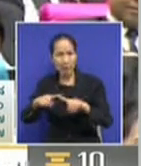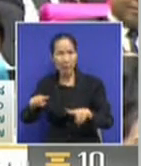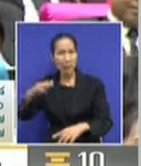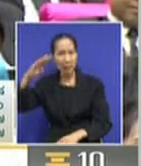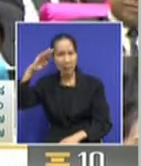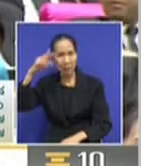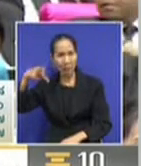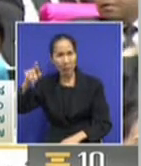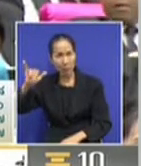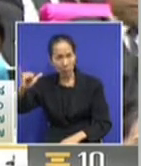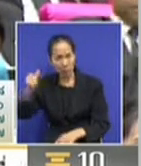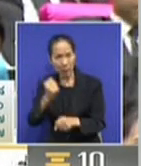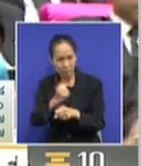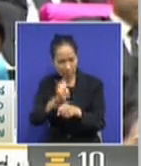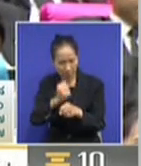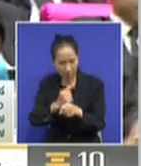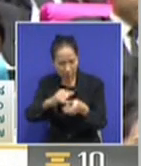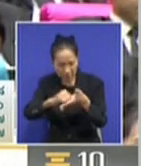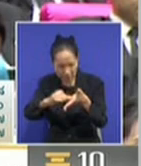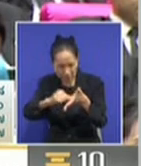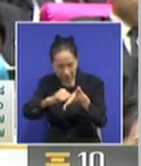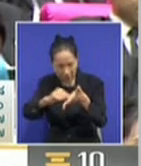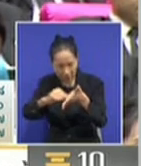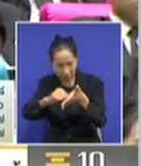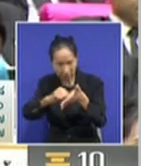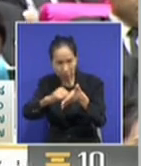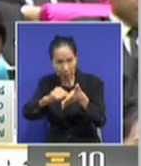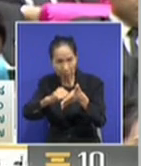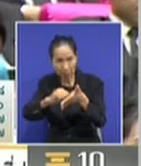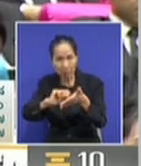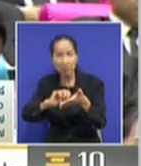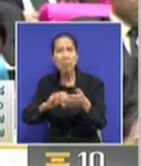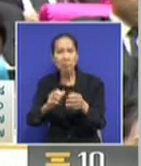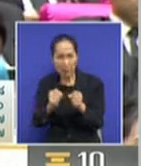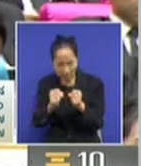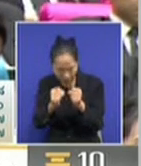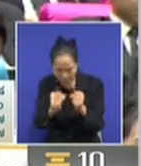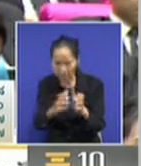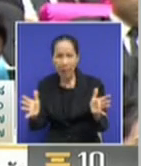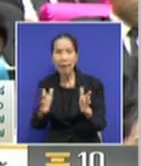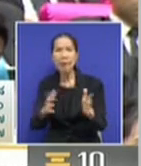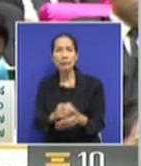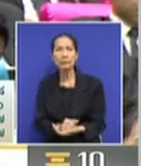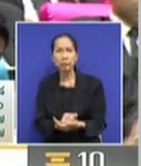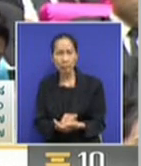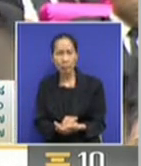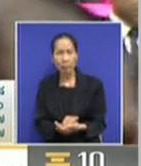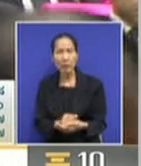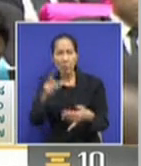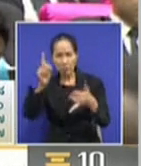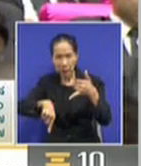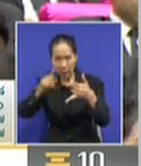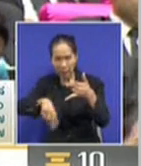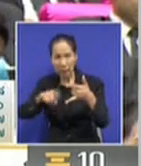one of the two candidates for Prime Minister. But in fact, the past seven hours, I mean, we have been hearing mostly